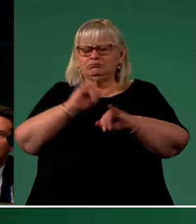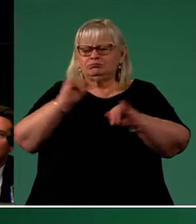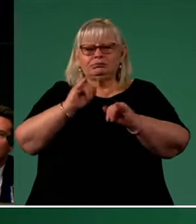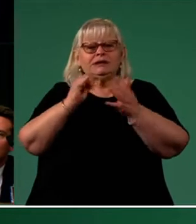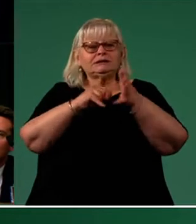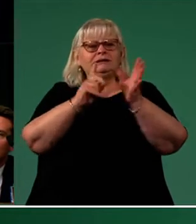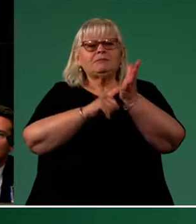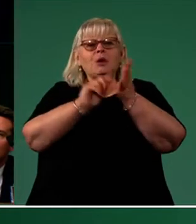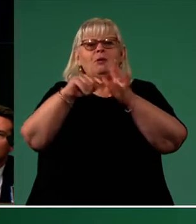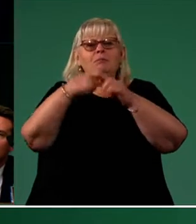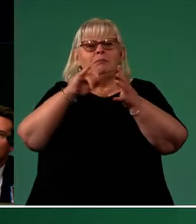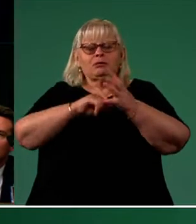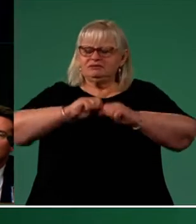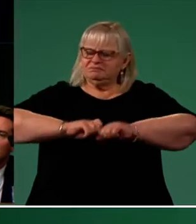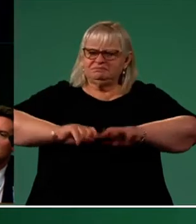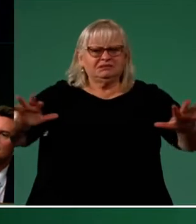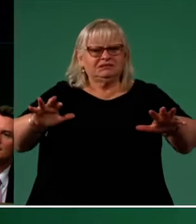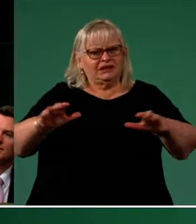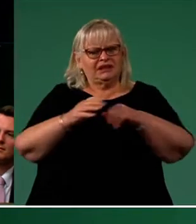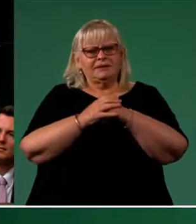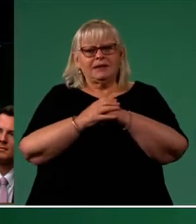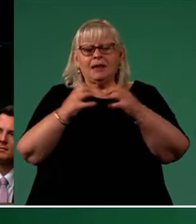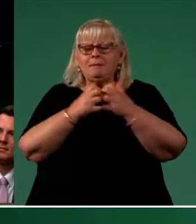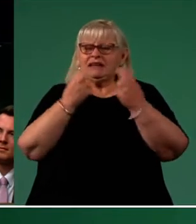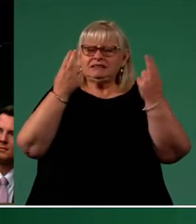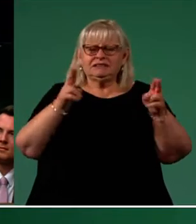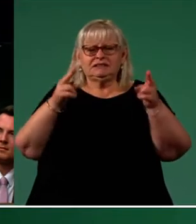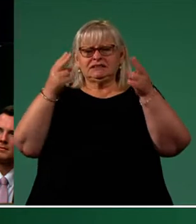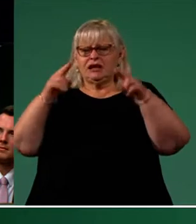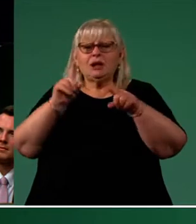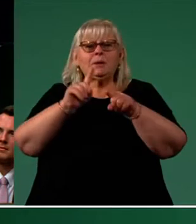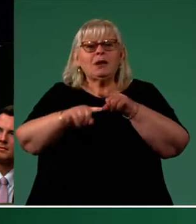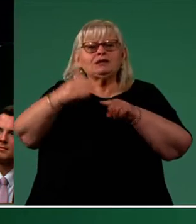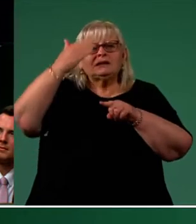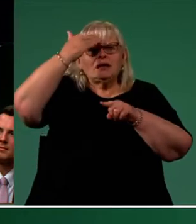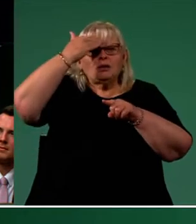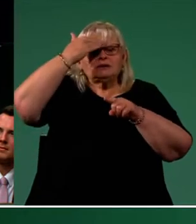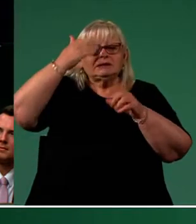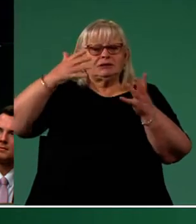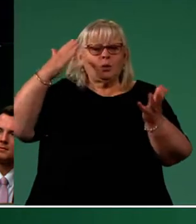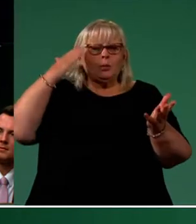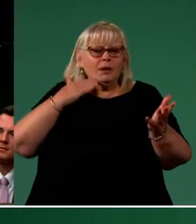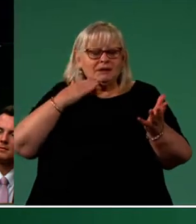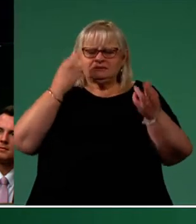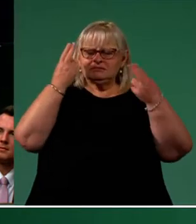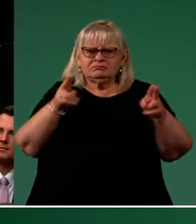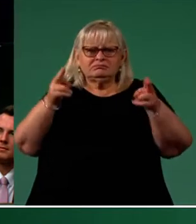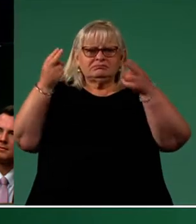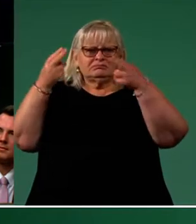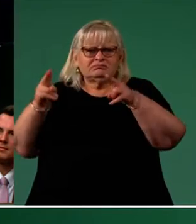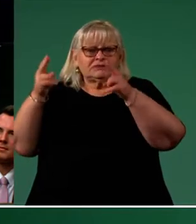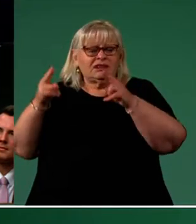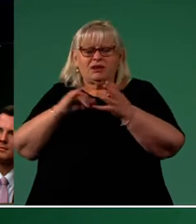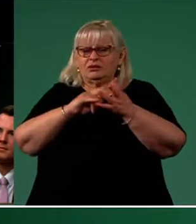through Sydney and Wallumetta. Many deaths, particularly senior knowledge holders and women, caused an unprecedented demographic